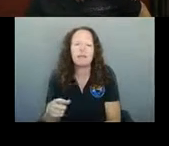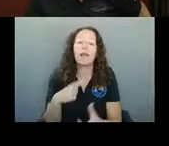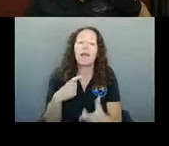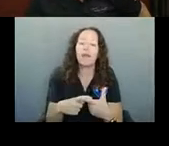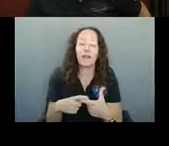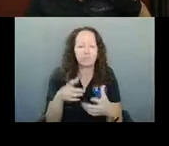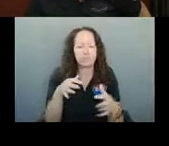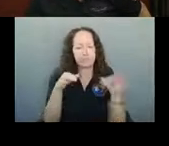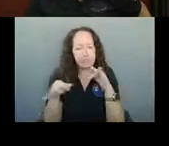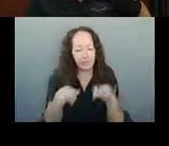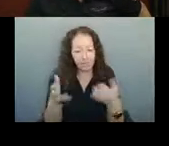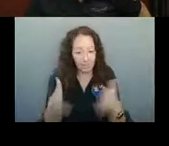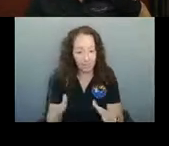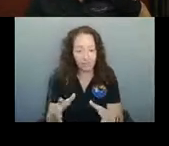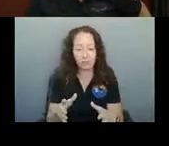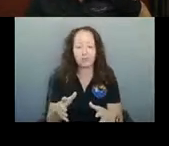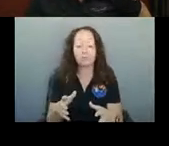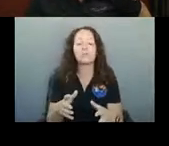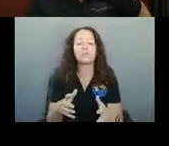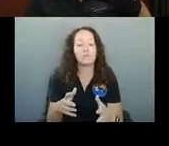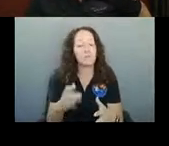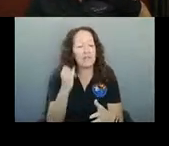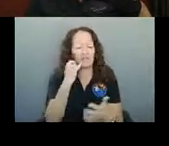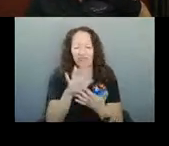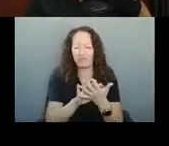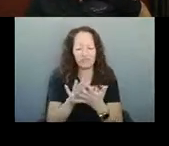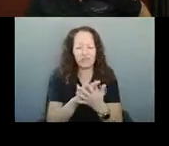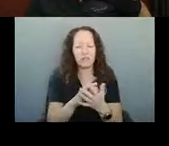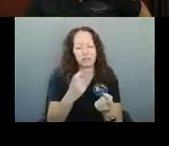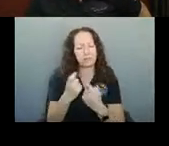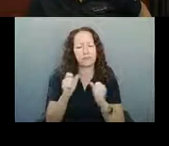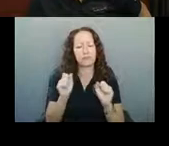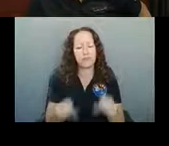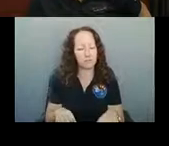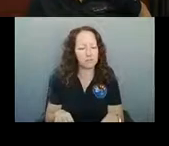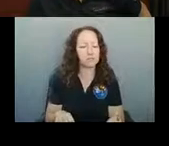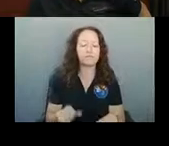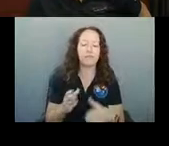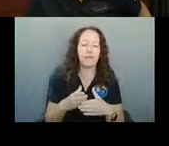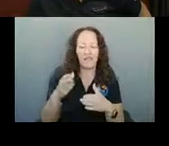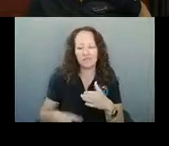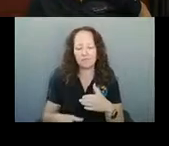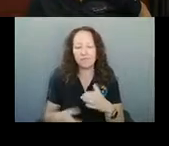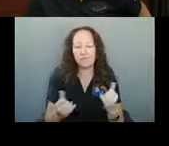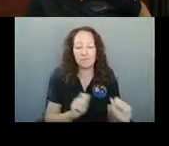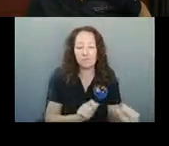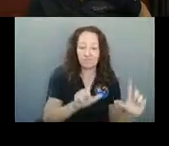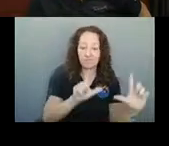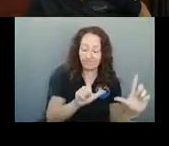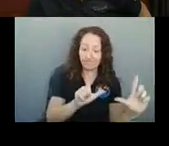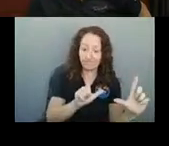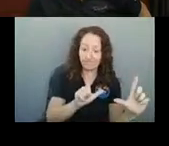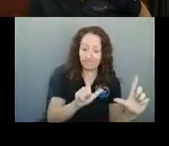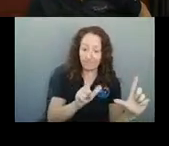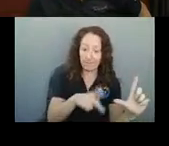I've talked. And so I've got some slides and I'm not sure if those are going to come up quite yet. I